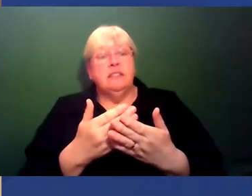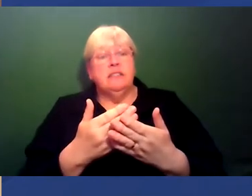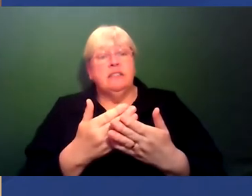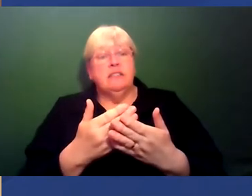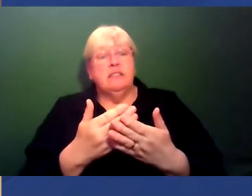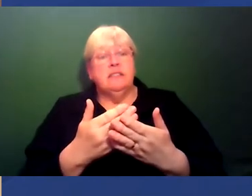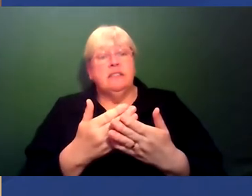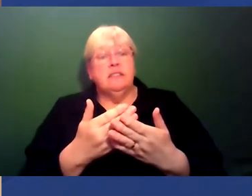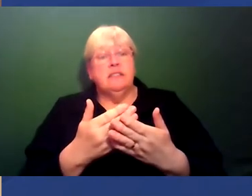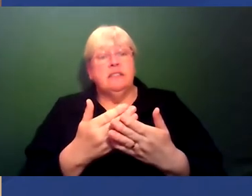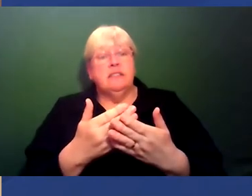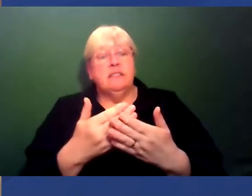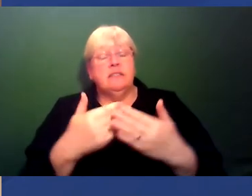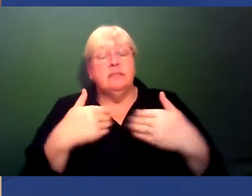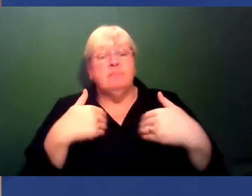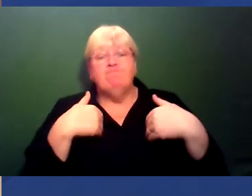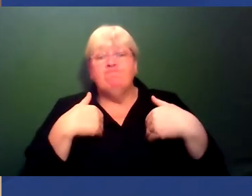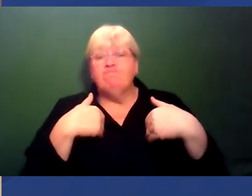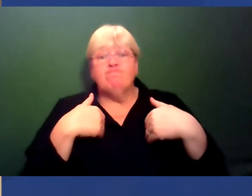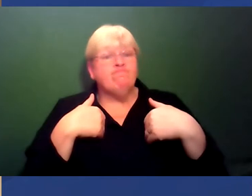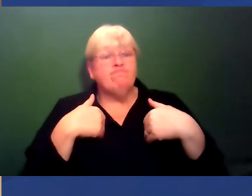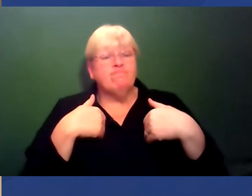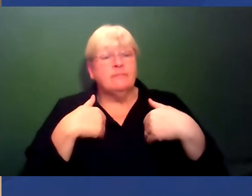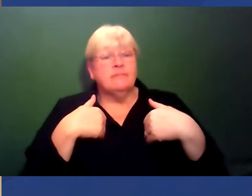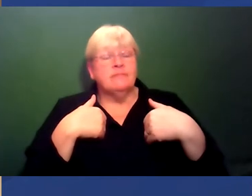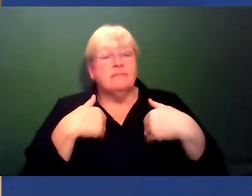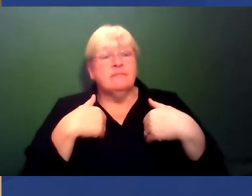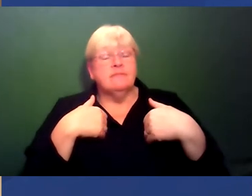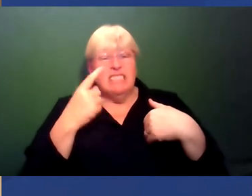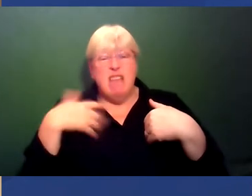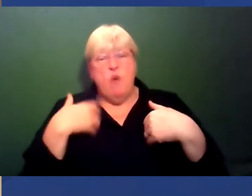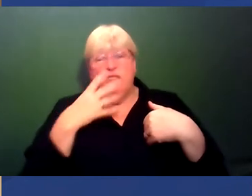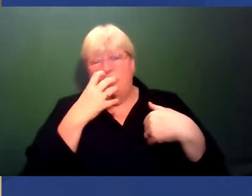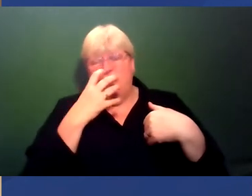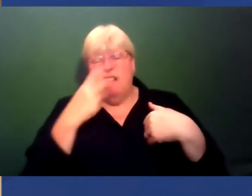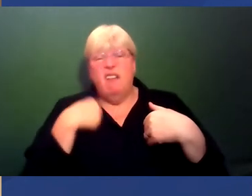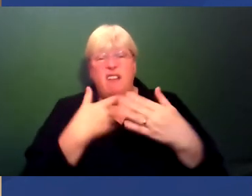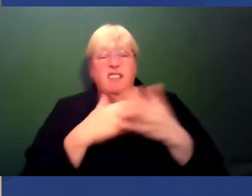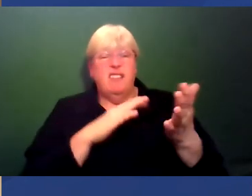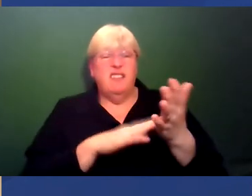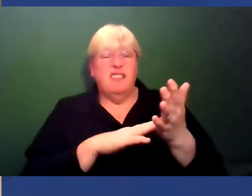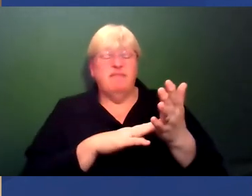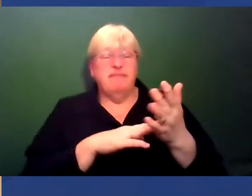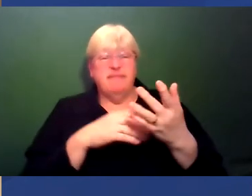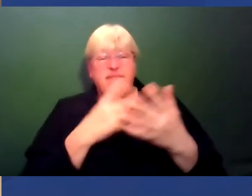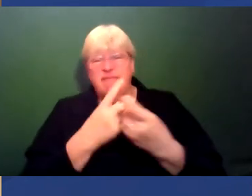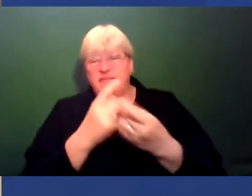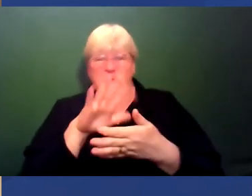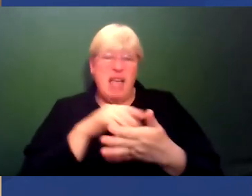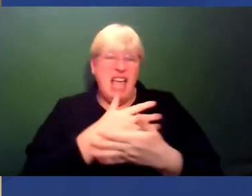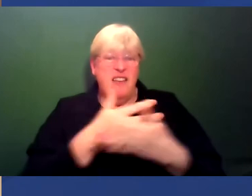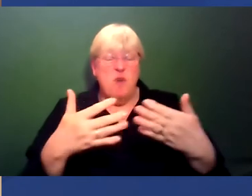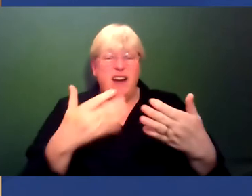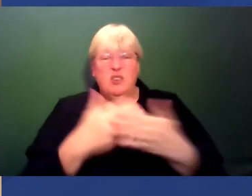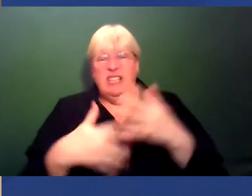and, you know, and then there's this other, you know, moan I can have about the fact that a lot of the metrics that underpin those meritocratic frameworks are just